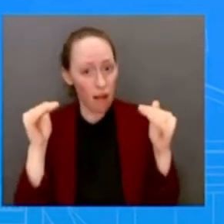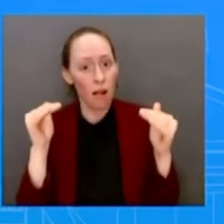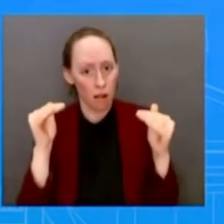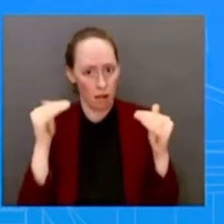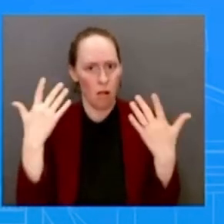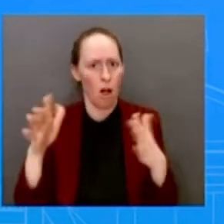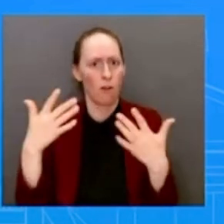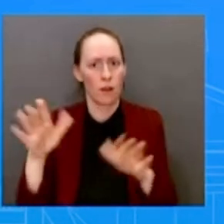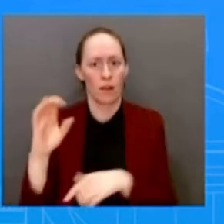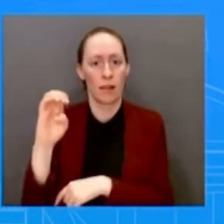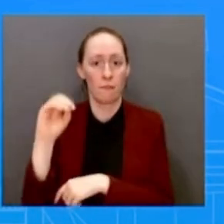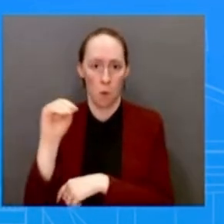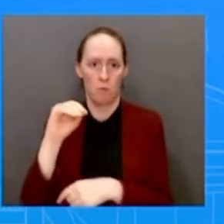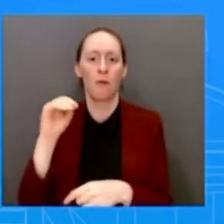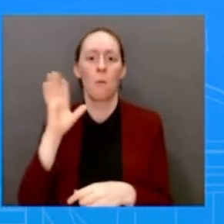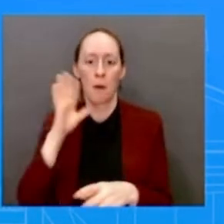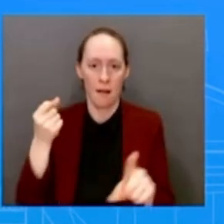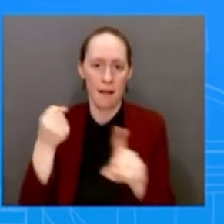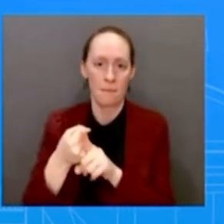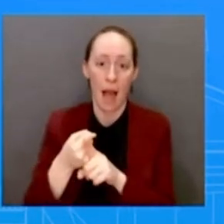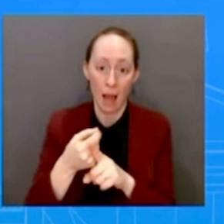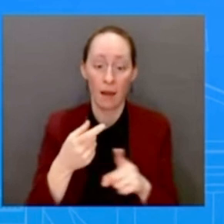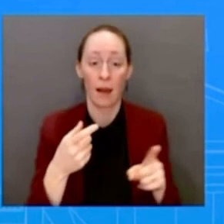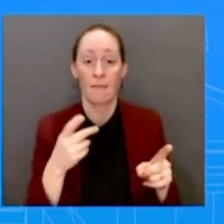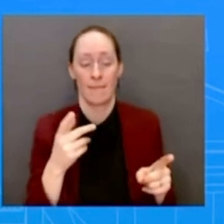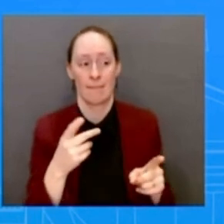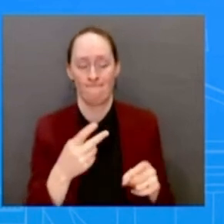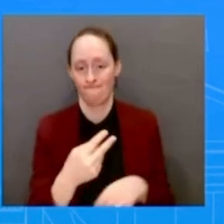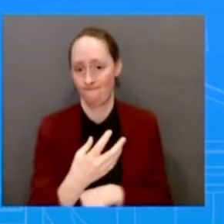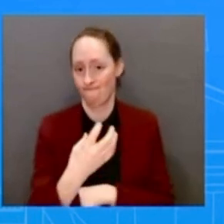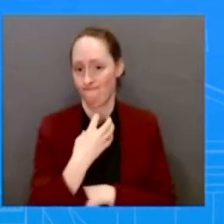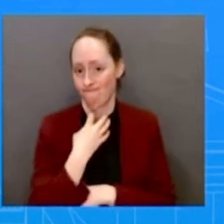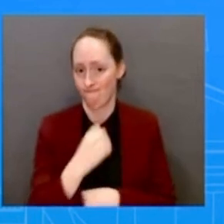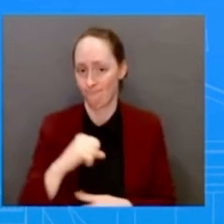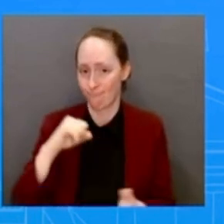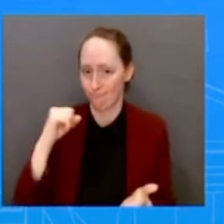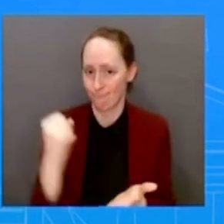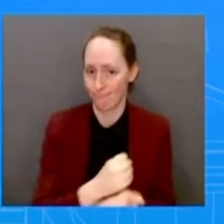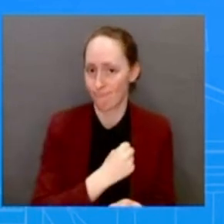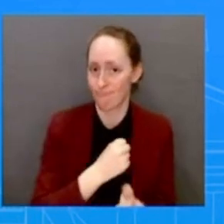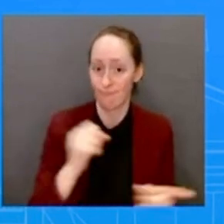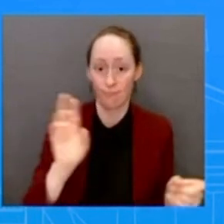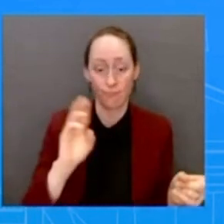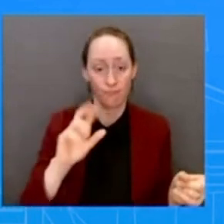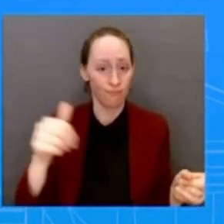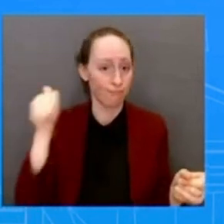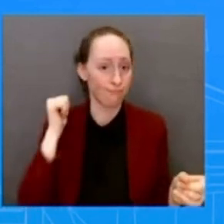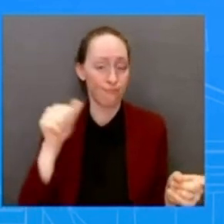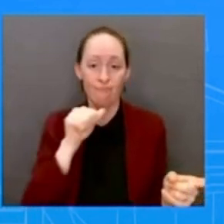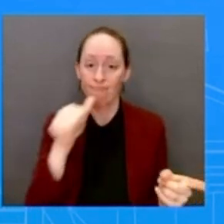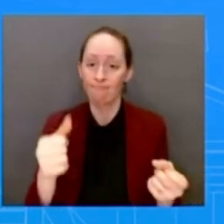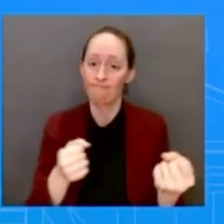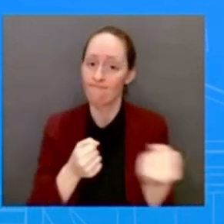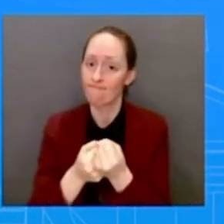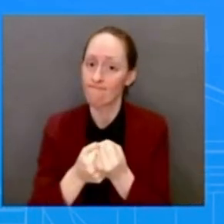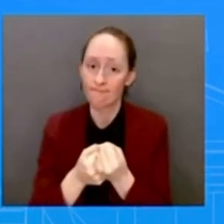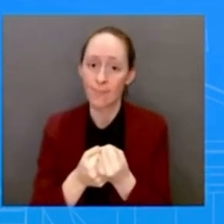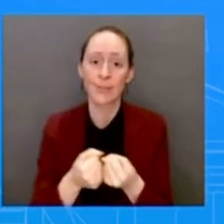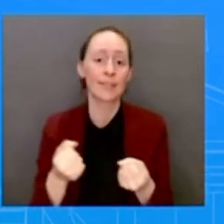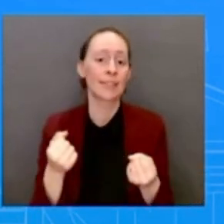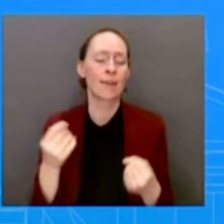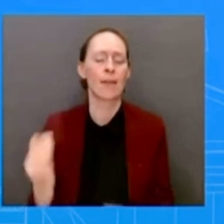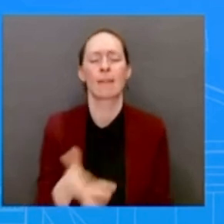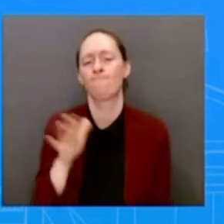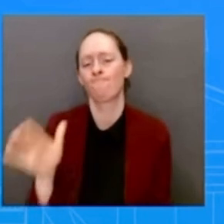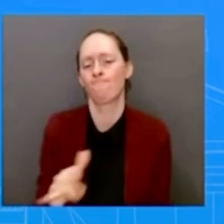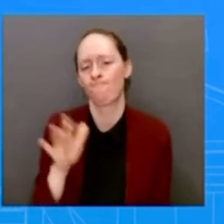the Senate side, making, doing, moving forward with police reform, the President put forth a historic piece, a piece of an executive order,